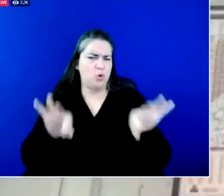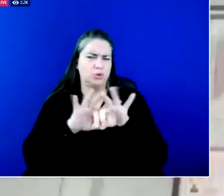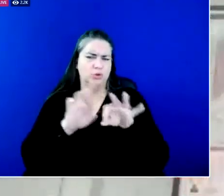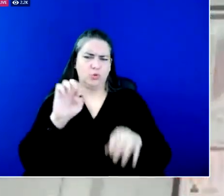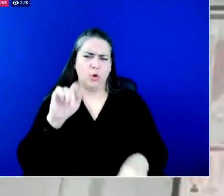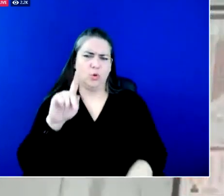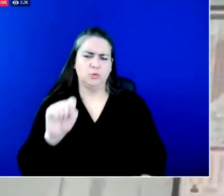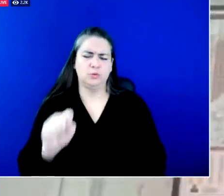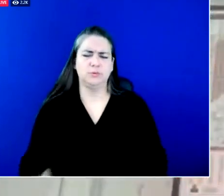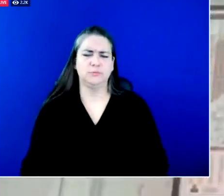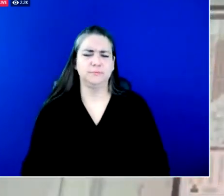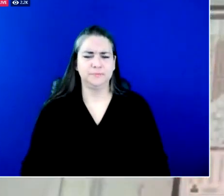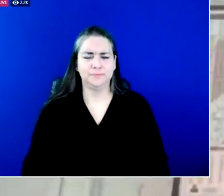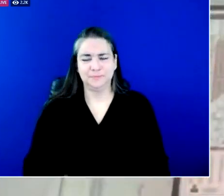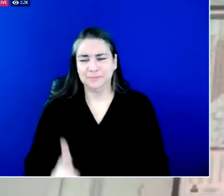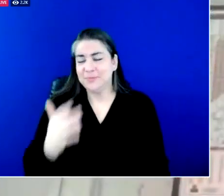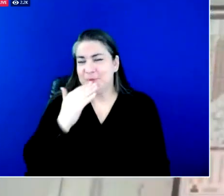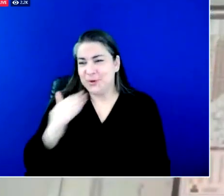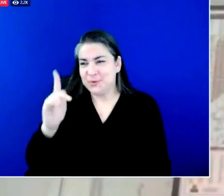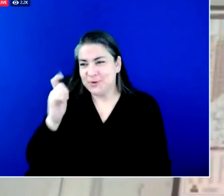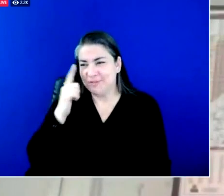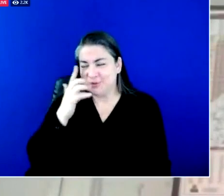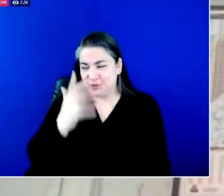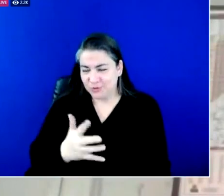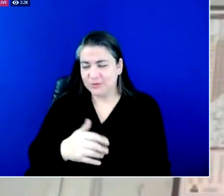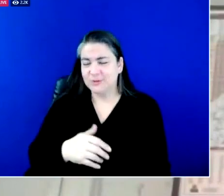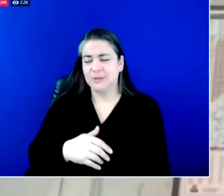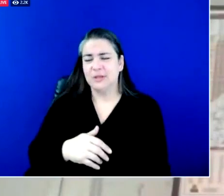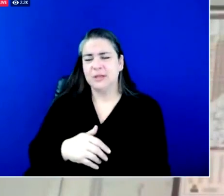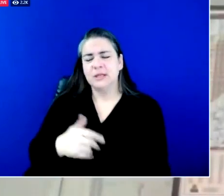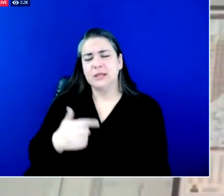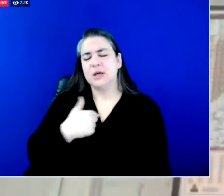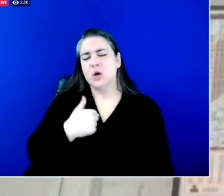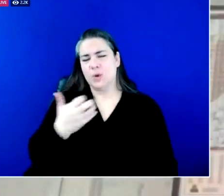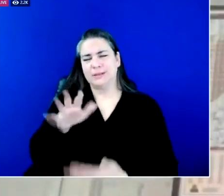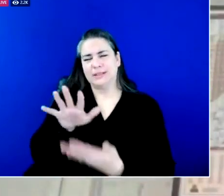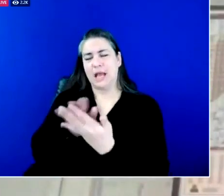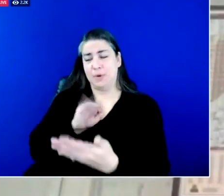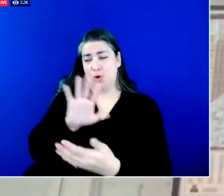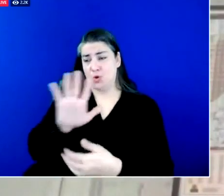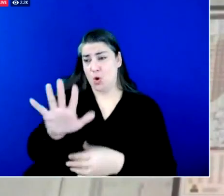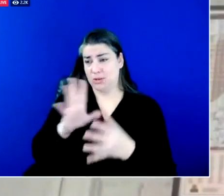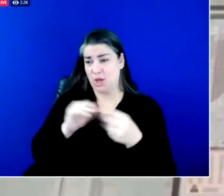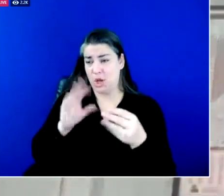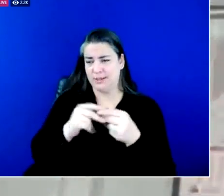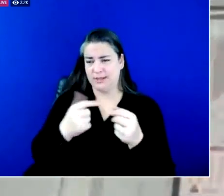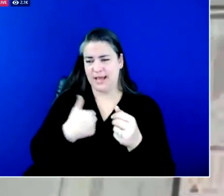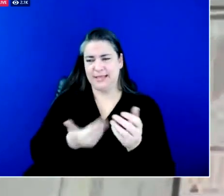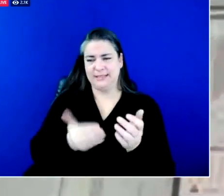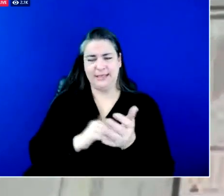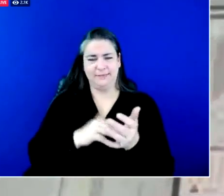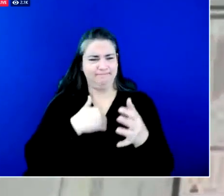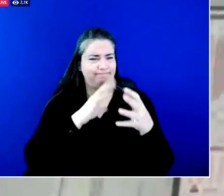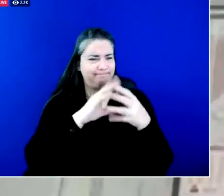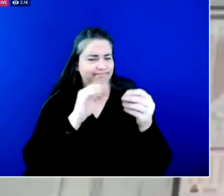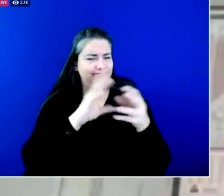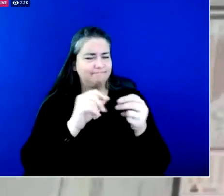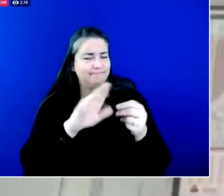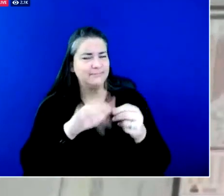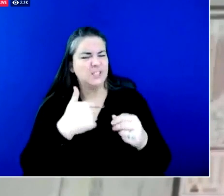thanks governor i would i would just uh echo what you said um and i want to thank the